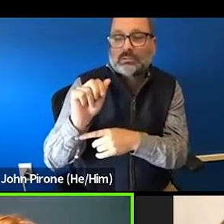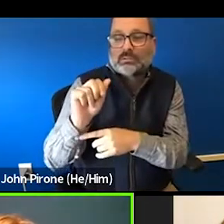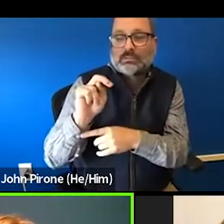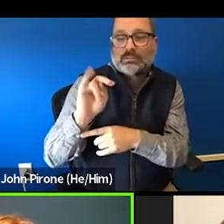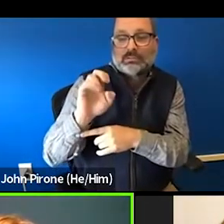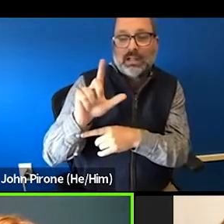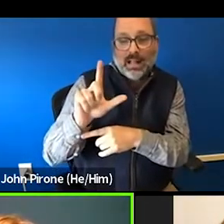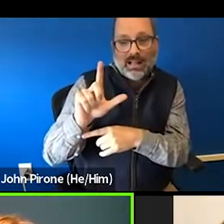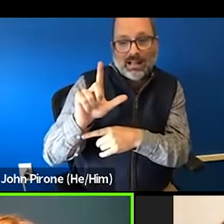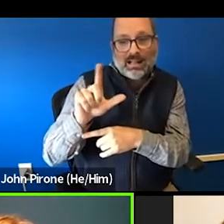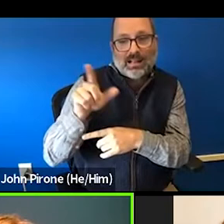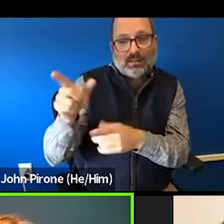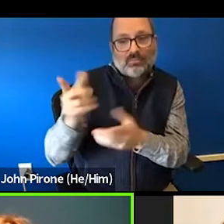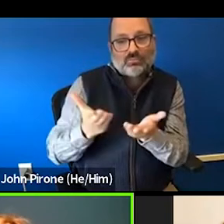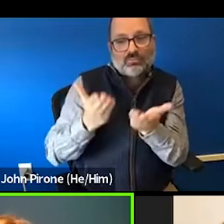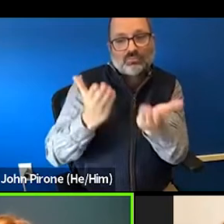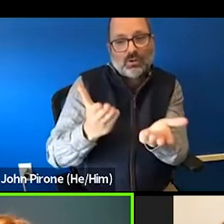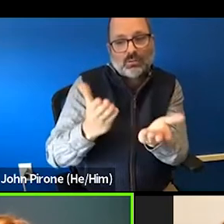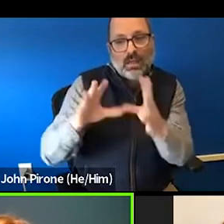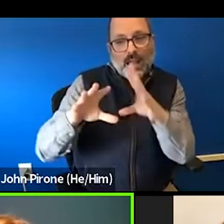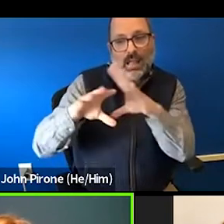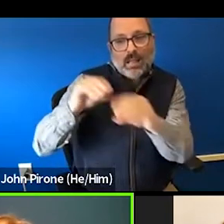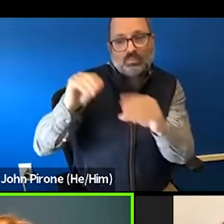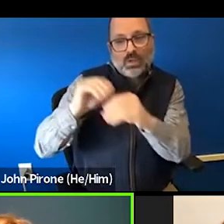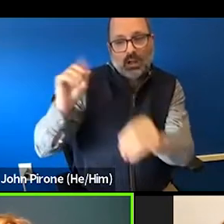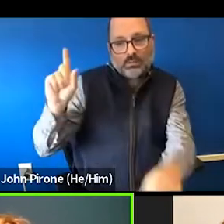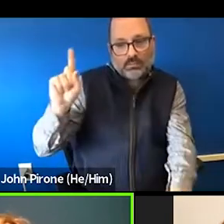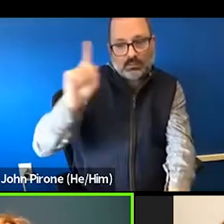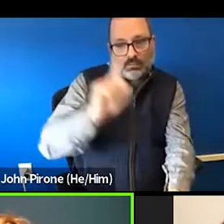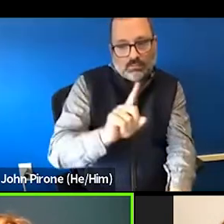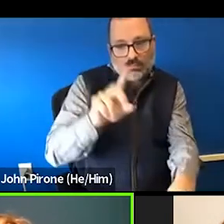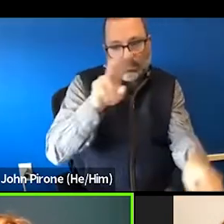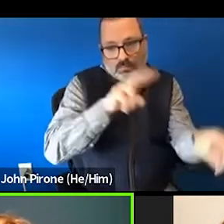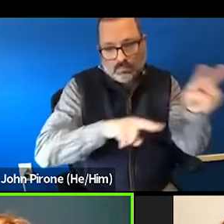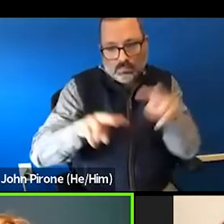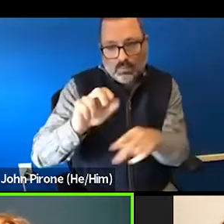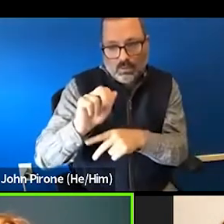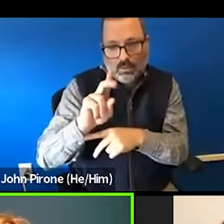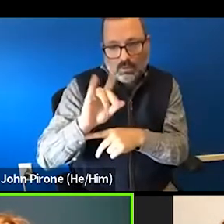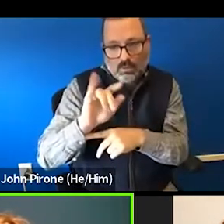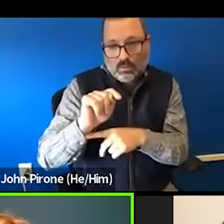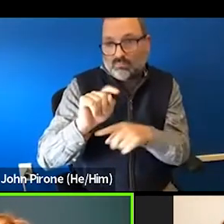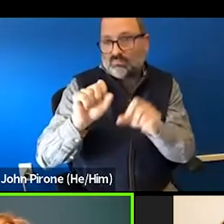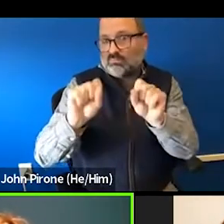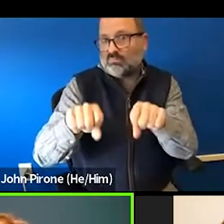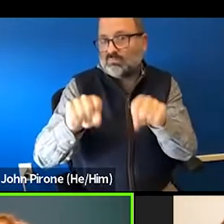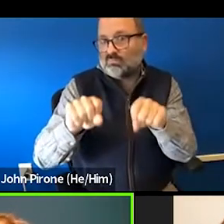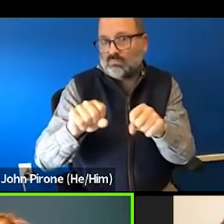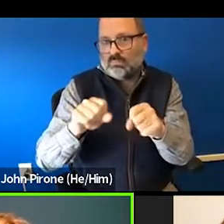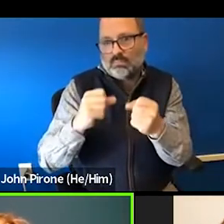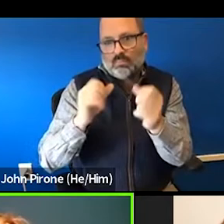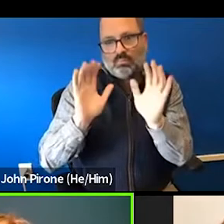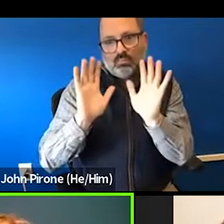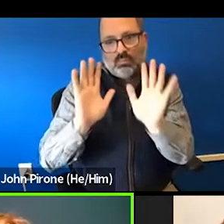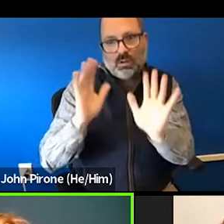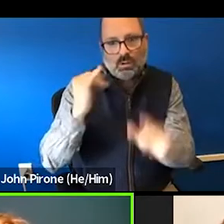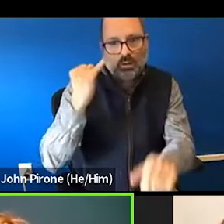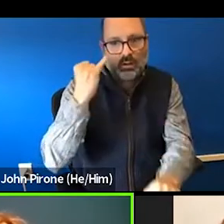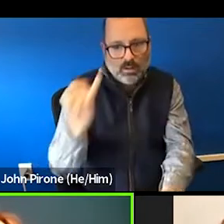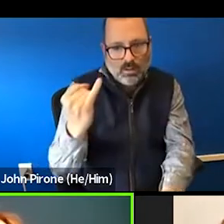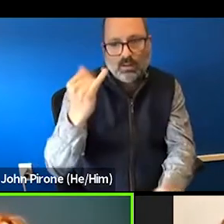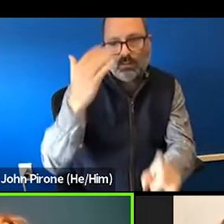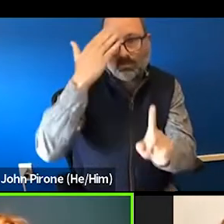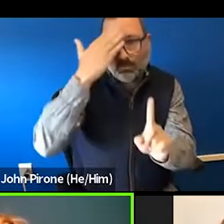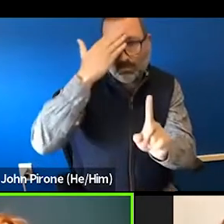to what you were saying. Danielle had suggested someone on the outside come in and do an